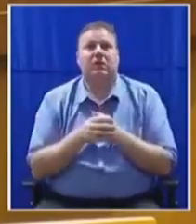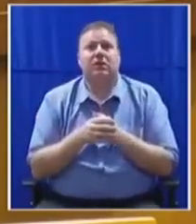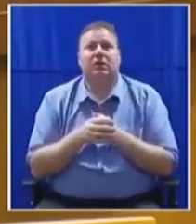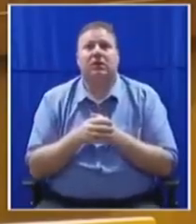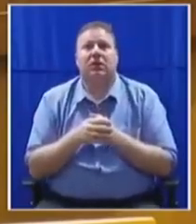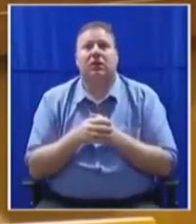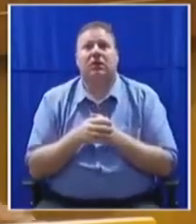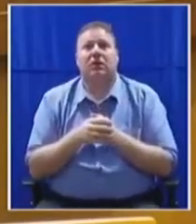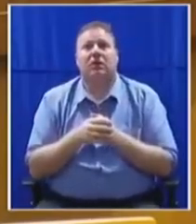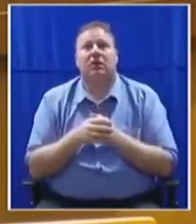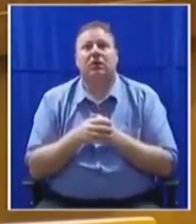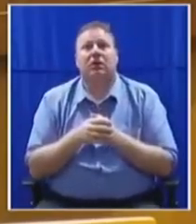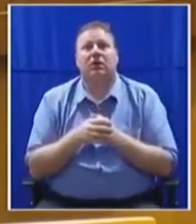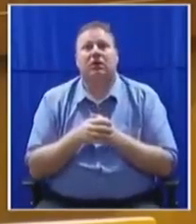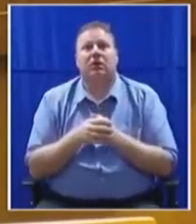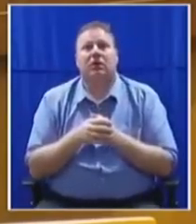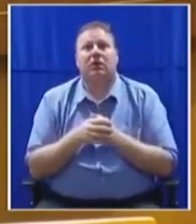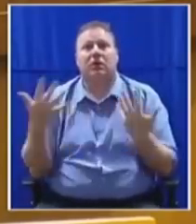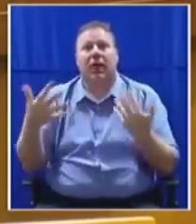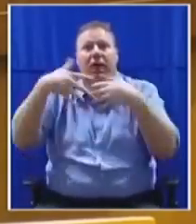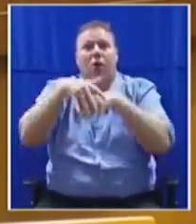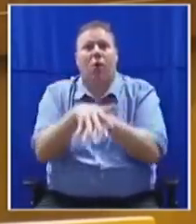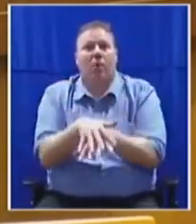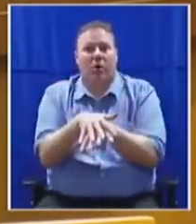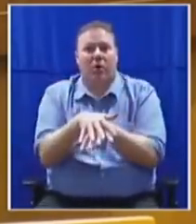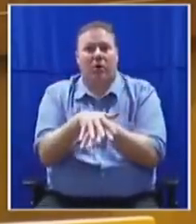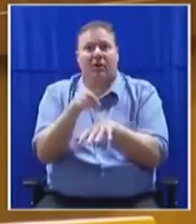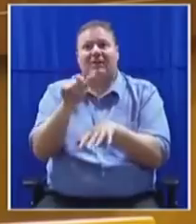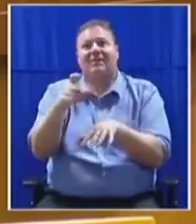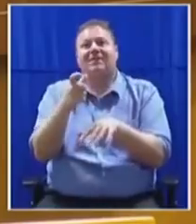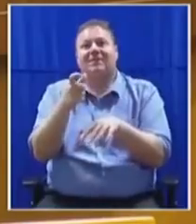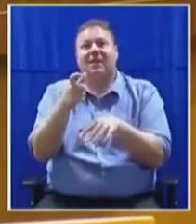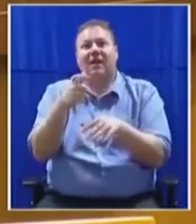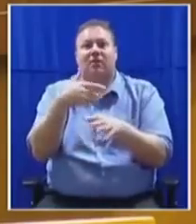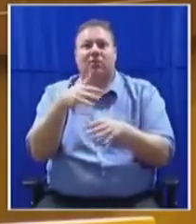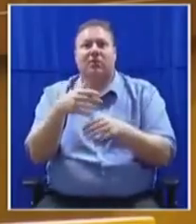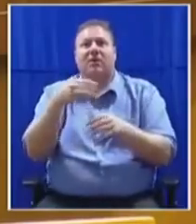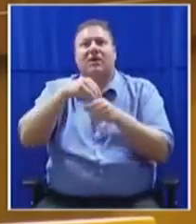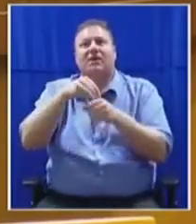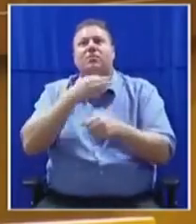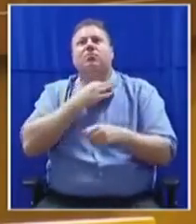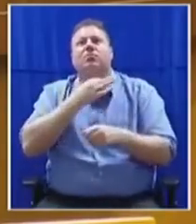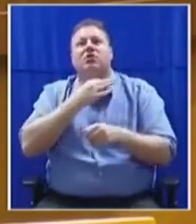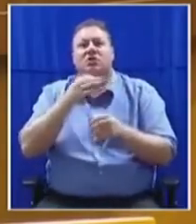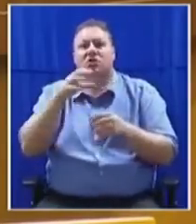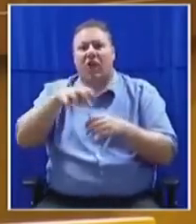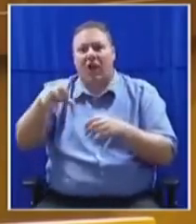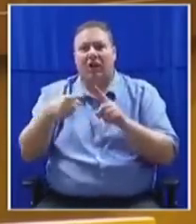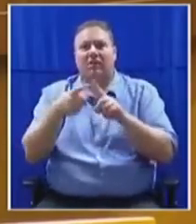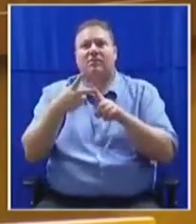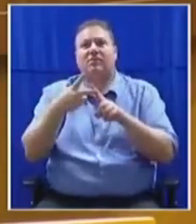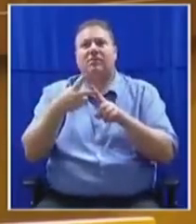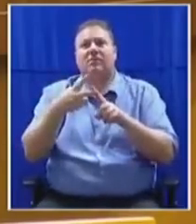incorporated in the tax havens, in the British Islands, in Cayman Islands, in Guensei,